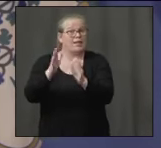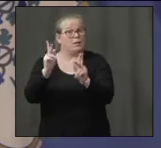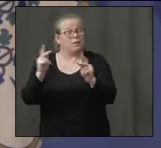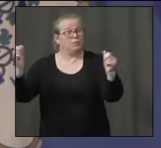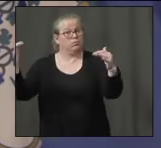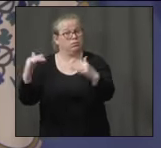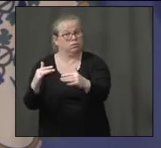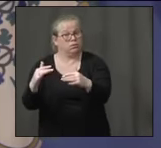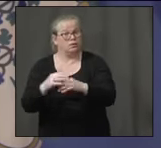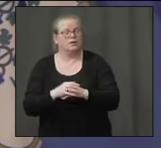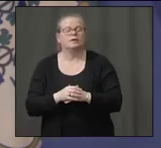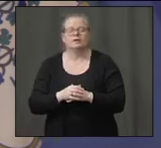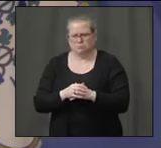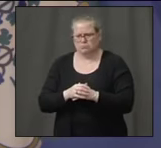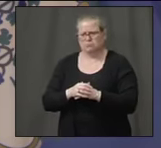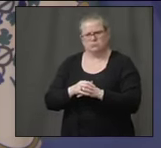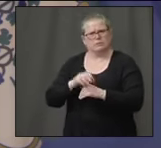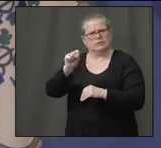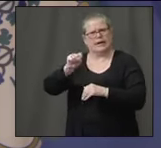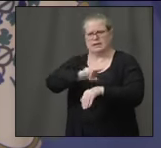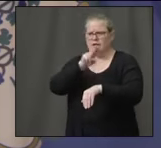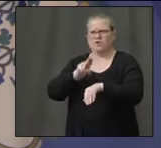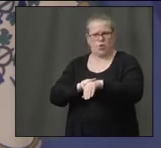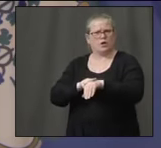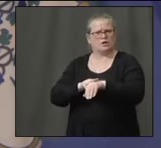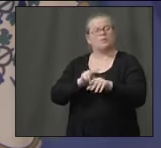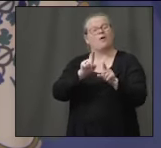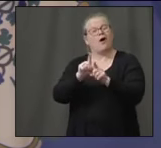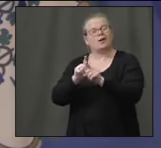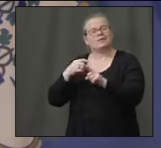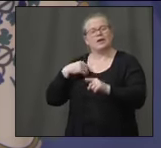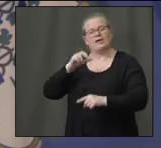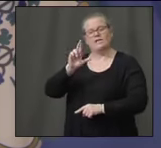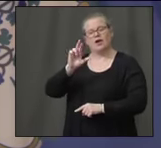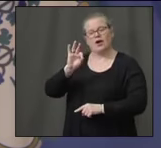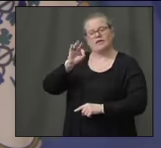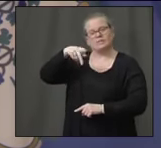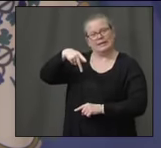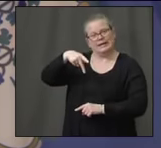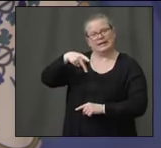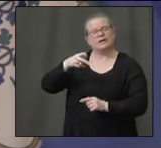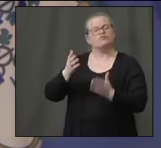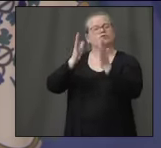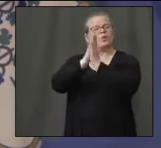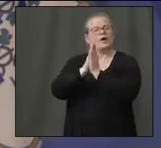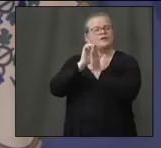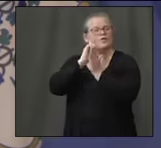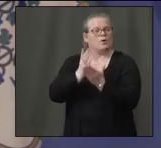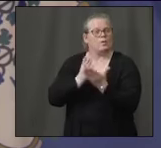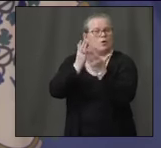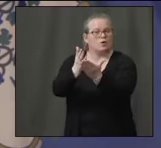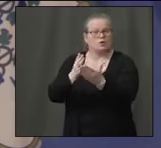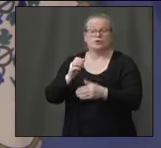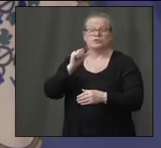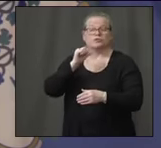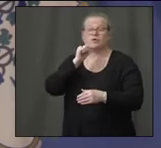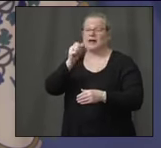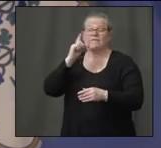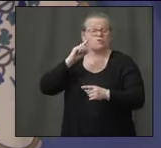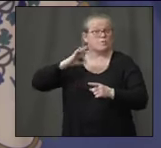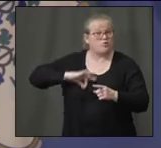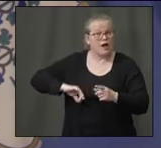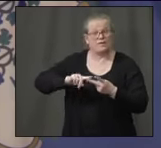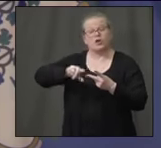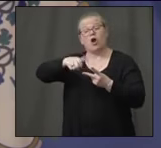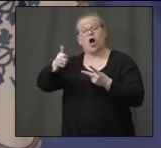RFP out in the street. That's a request for a proposal. So we have not for profits and others in those communities. They're being able to take the test.